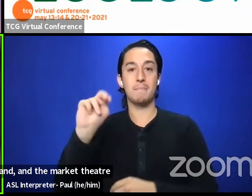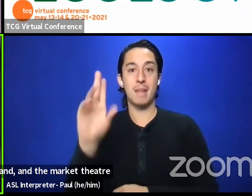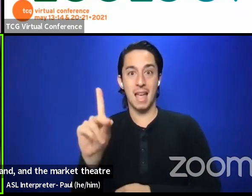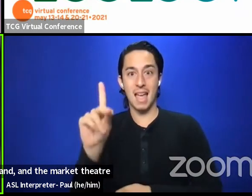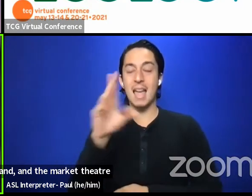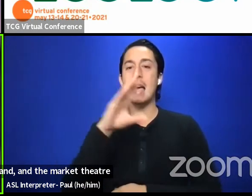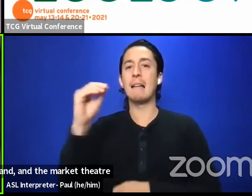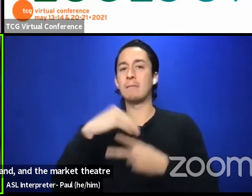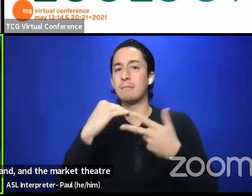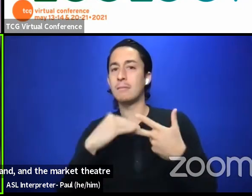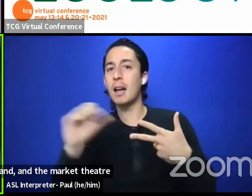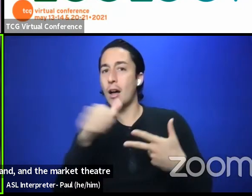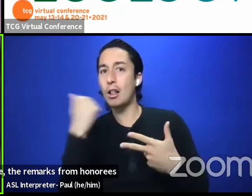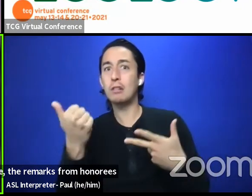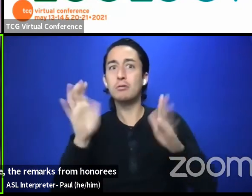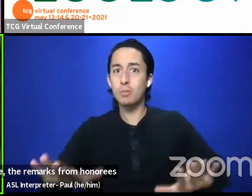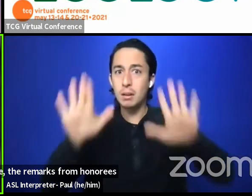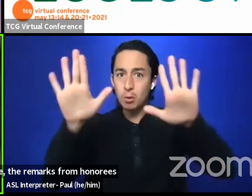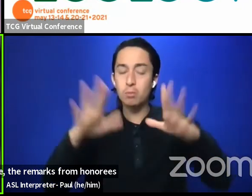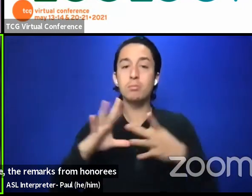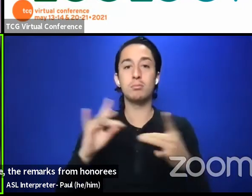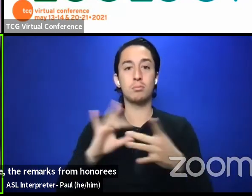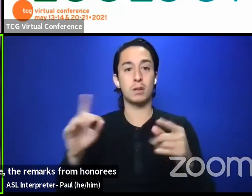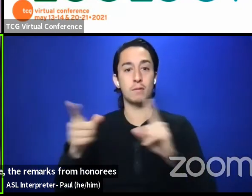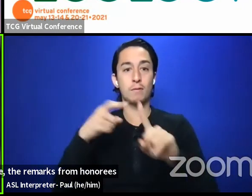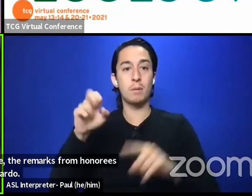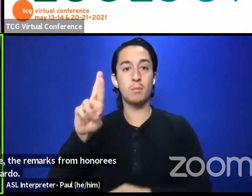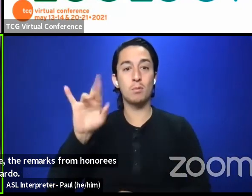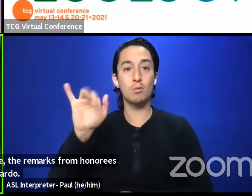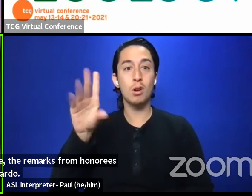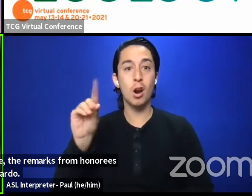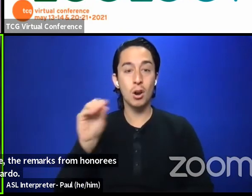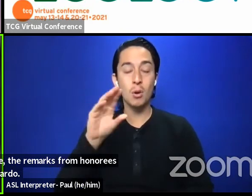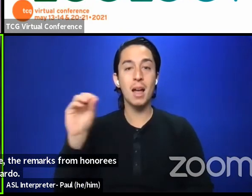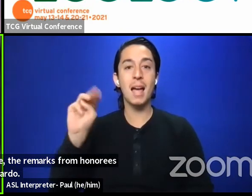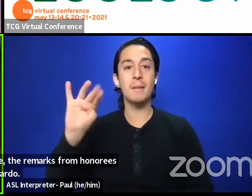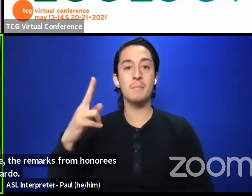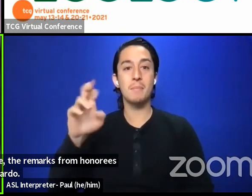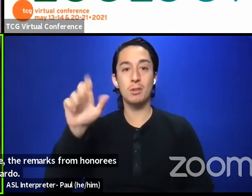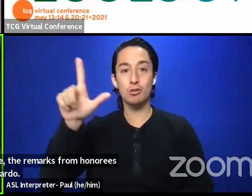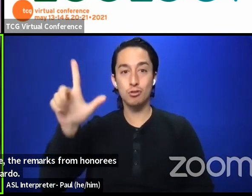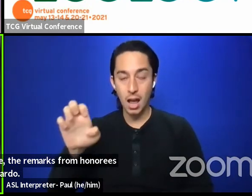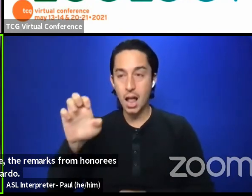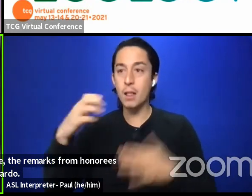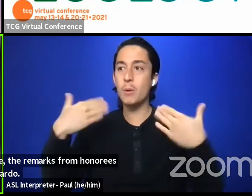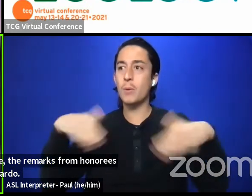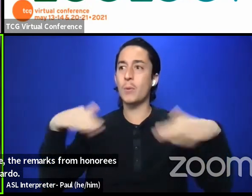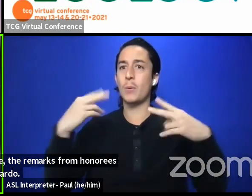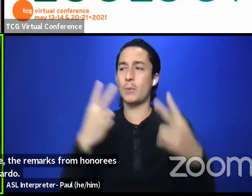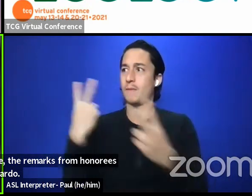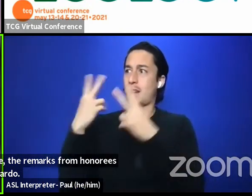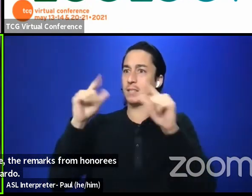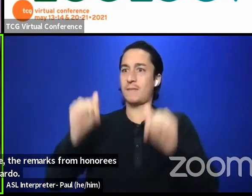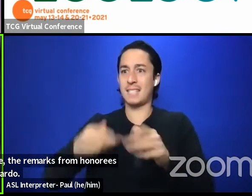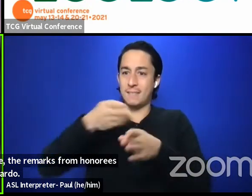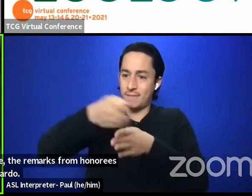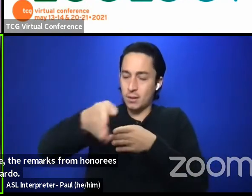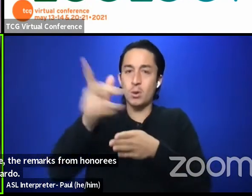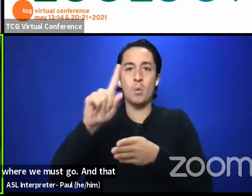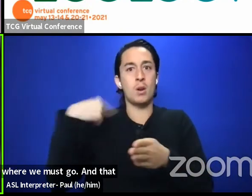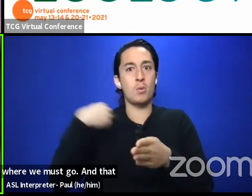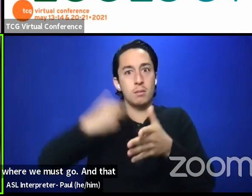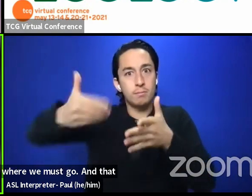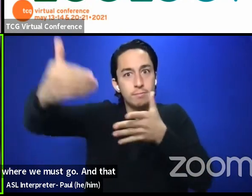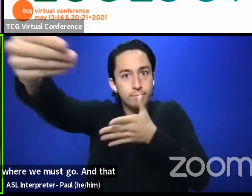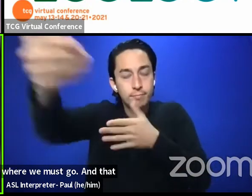The remarks from honorees Ricardo Kahn and Michelle Ramos were invaluable reflections of this field and where we must go. And that